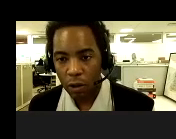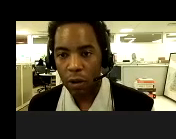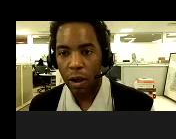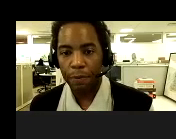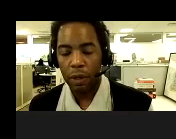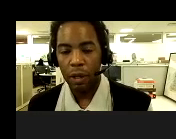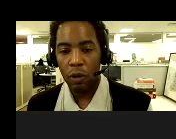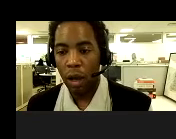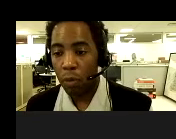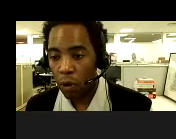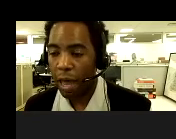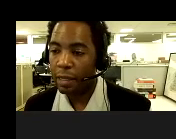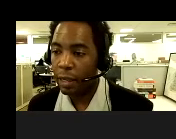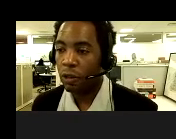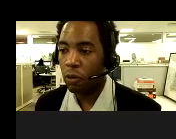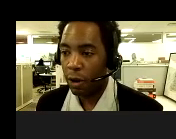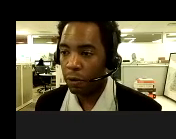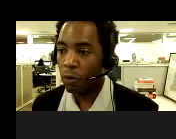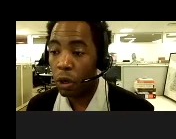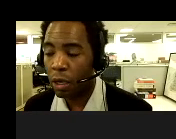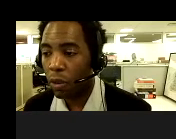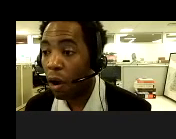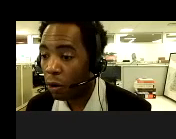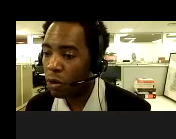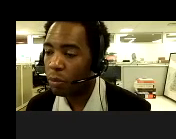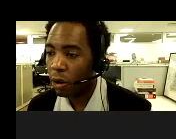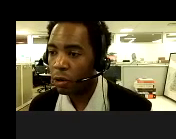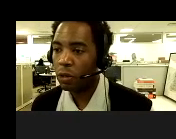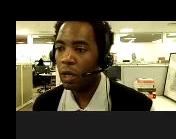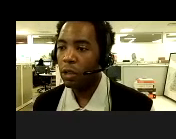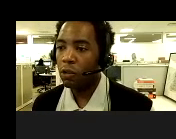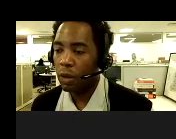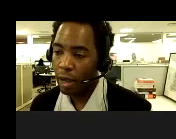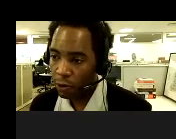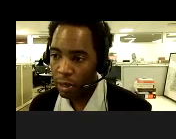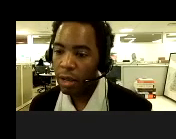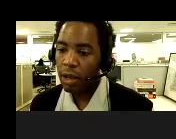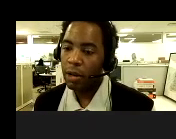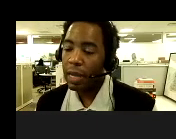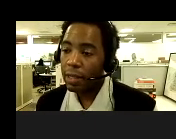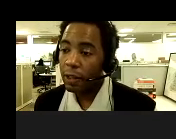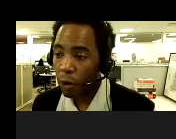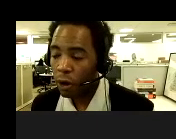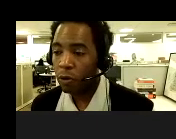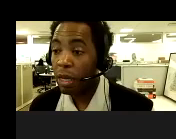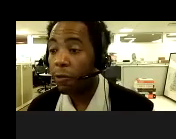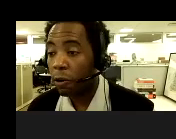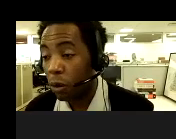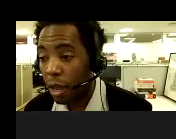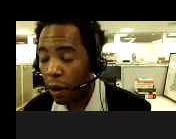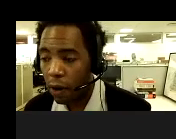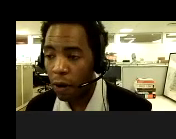could also, um, use more vaccines. we're definitely, we're working with our community partners to do engagement, you know, in these boroughs,